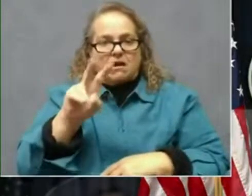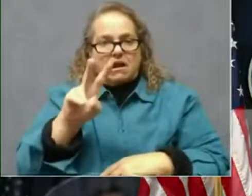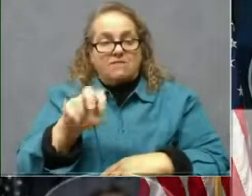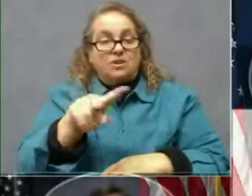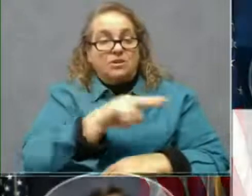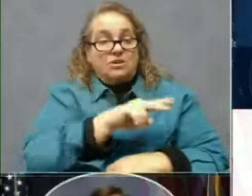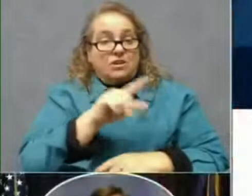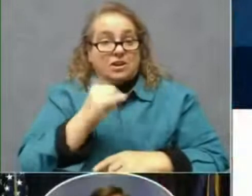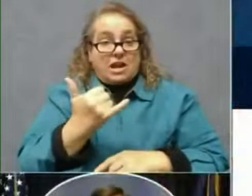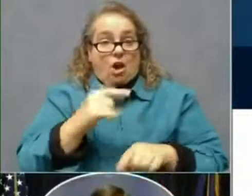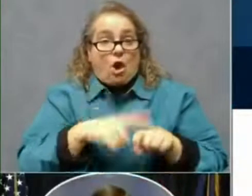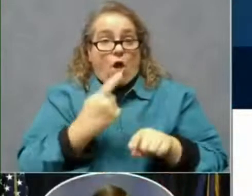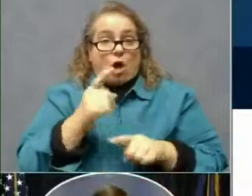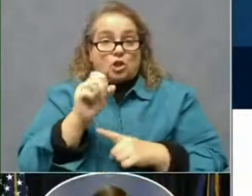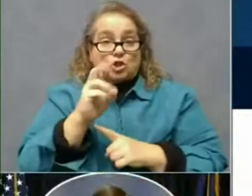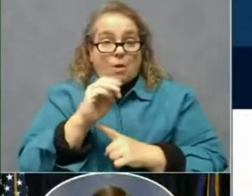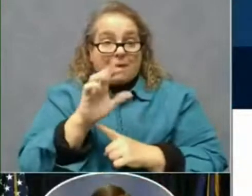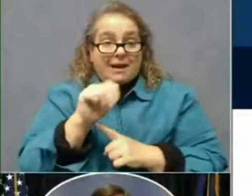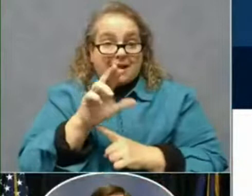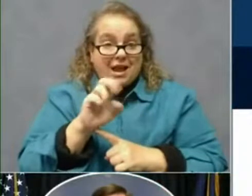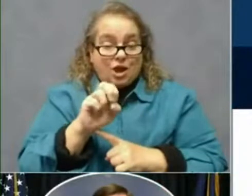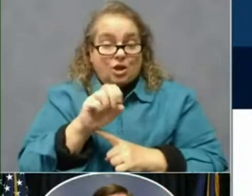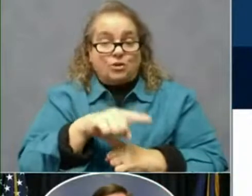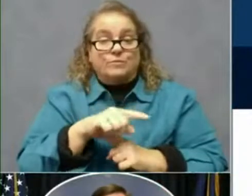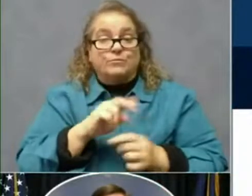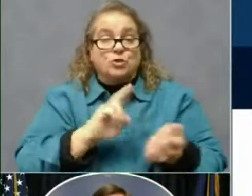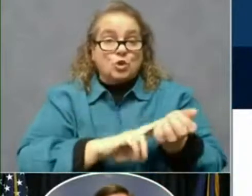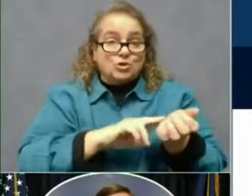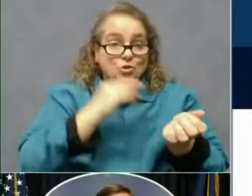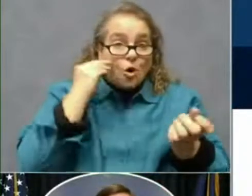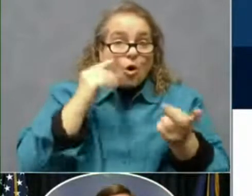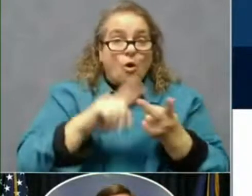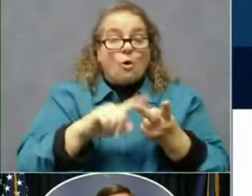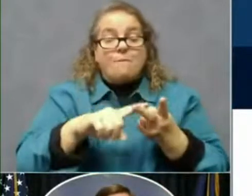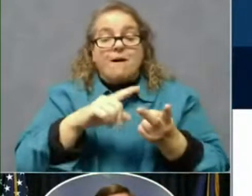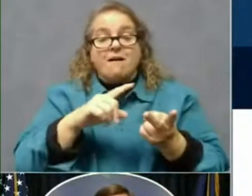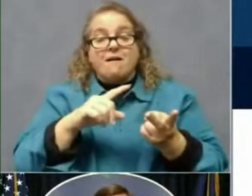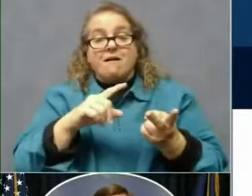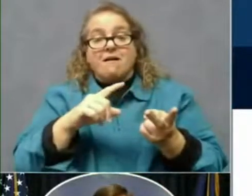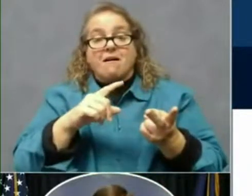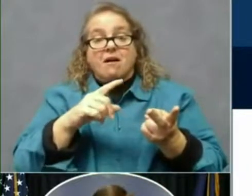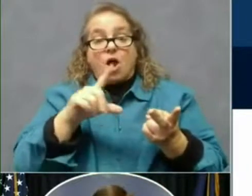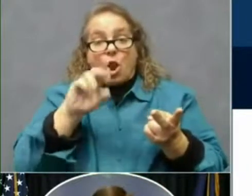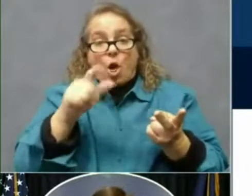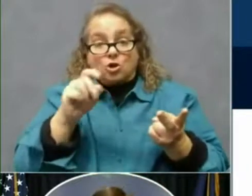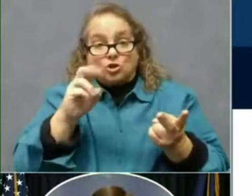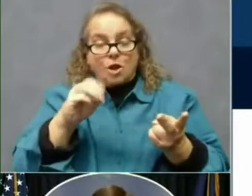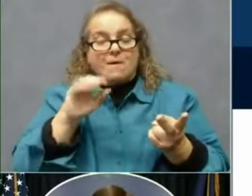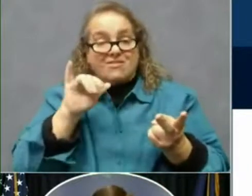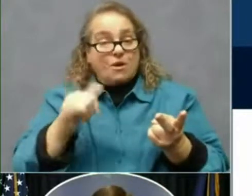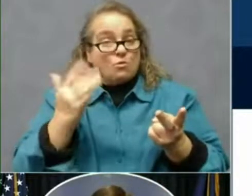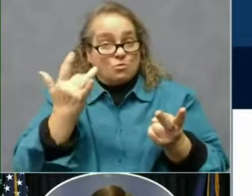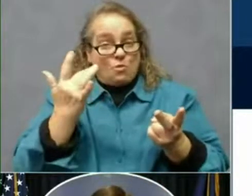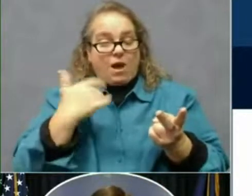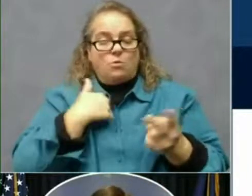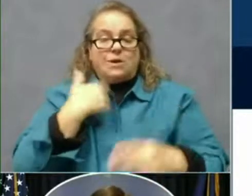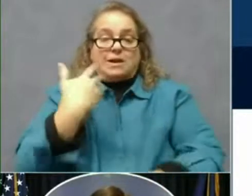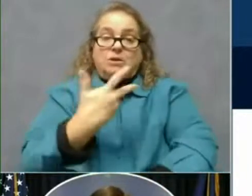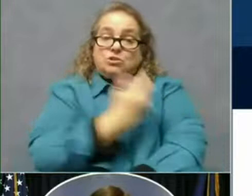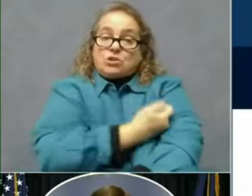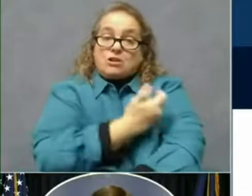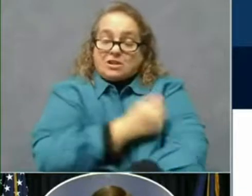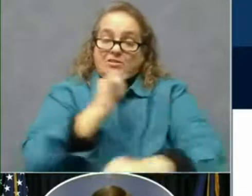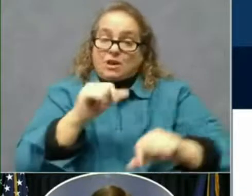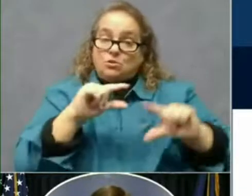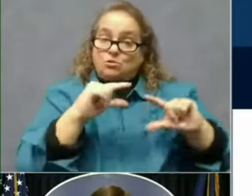is the reason that long-term care residents and staff are in the very first group because the magnitude of the loss there.